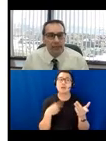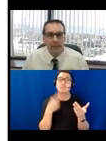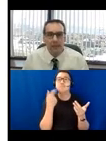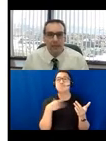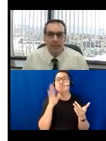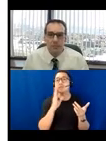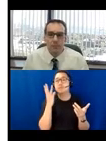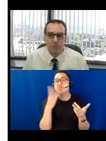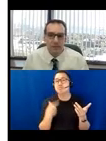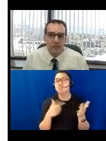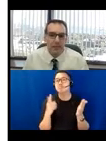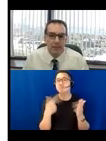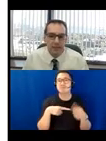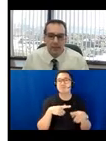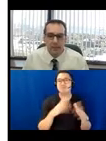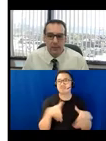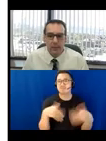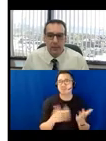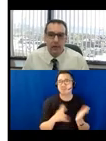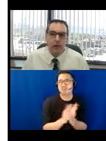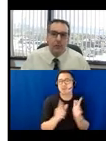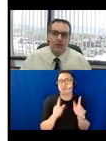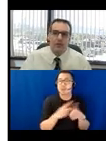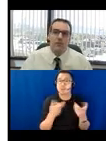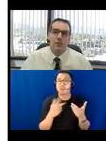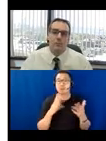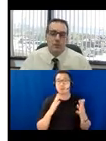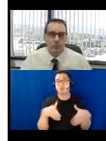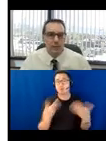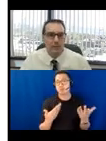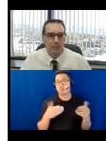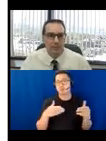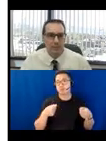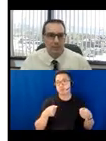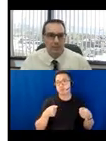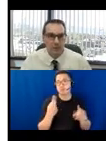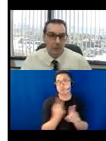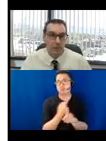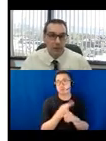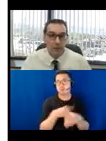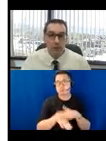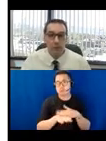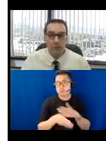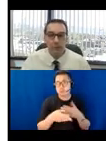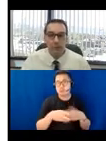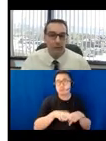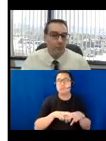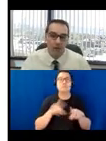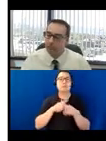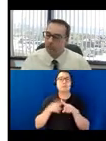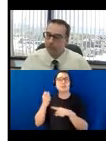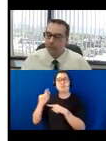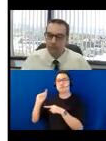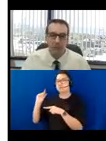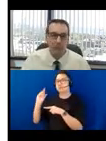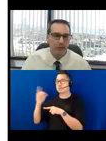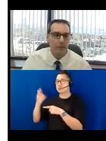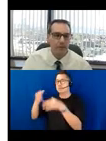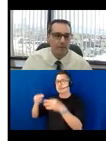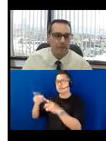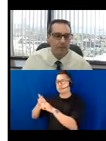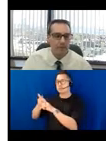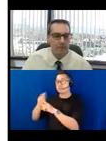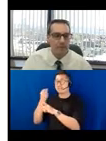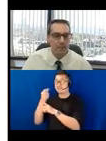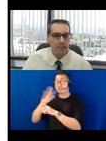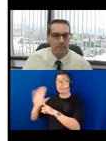Again, again, this would be something that the Alcohol Beverage Control Commission would have to determine on their own. And I'm not really familiar with that